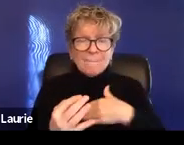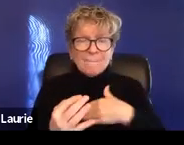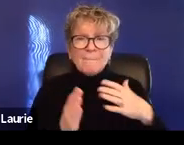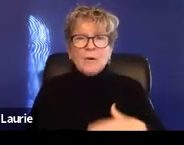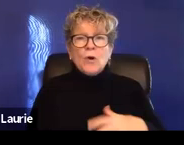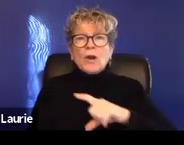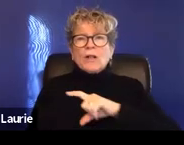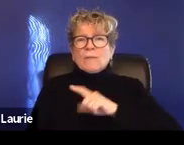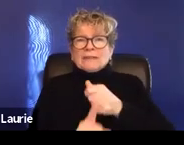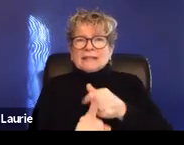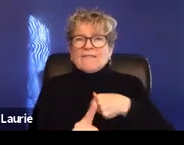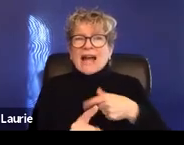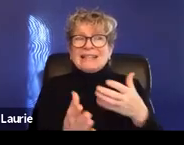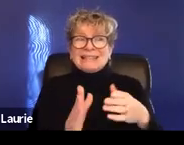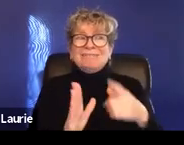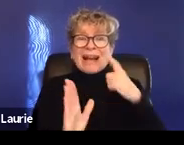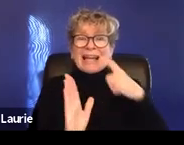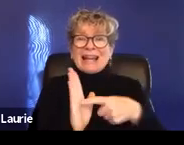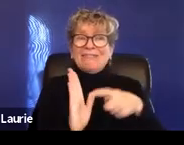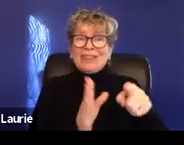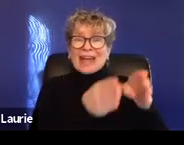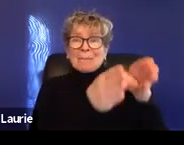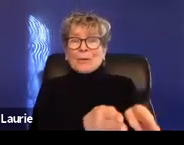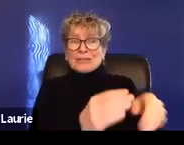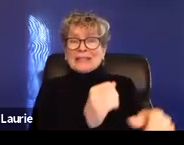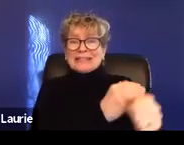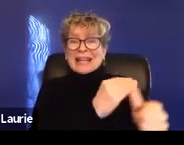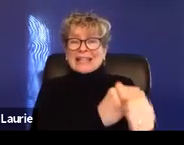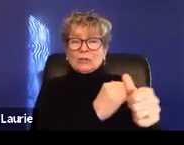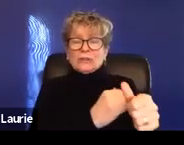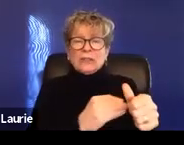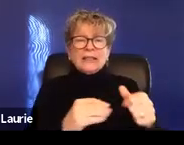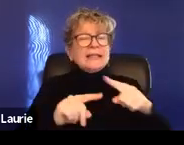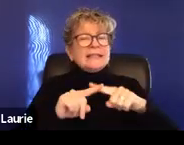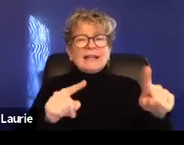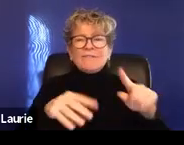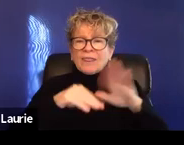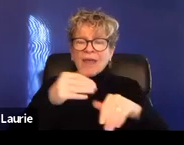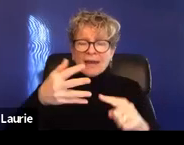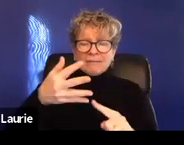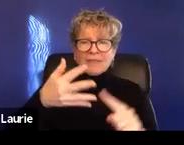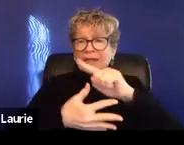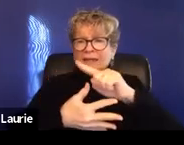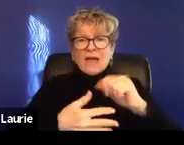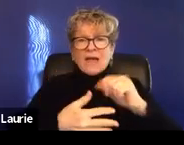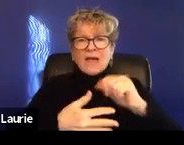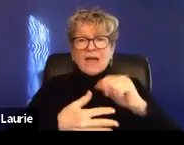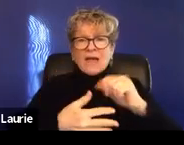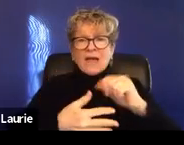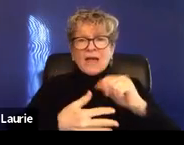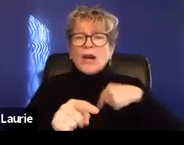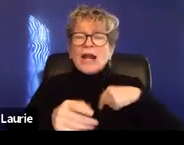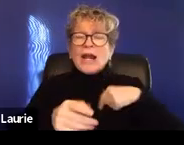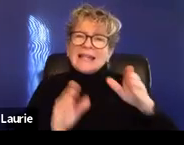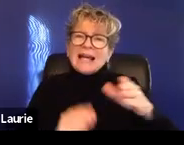identified as dangerous. and unlike the other protection orders, this one actually allows law enforcement to